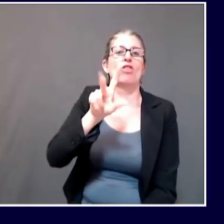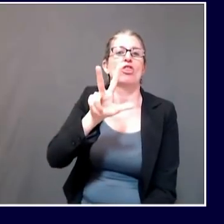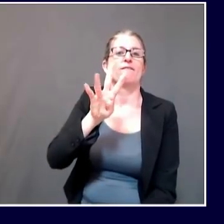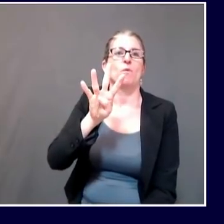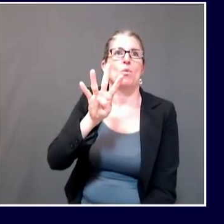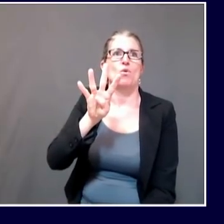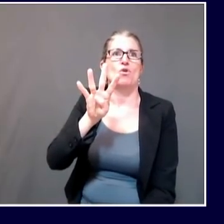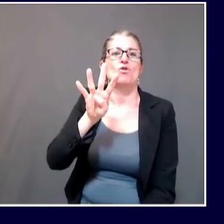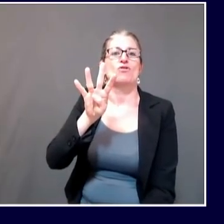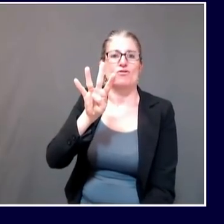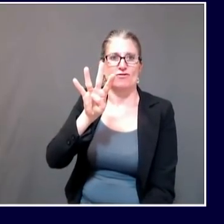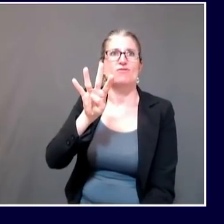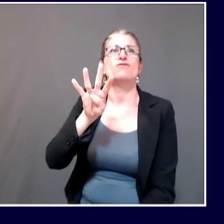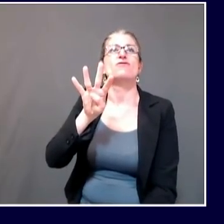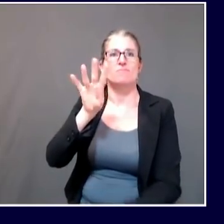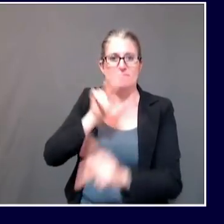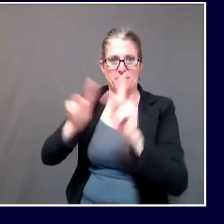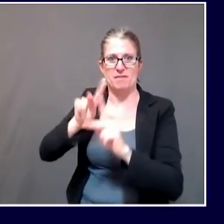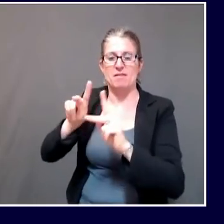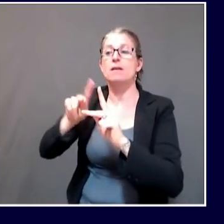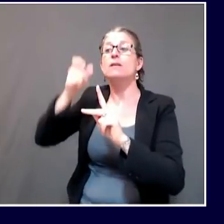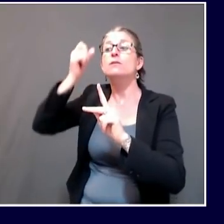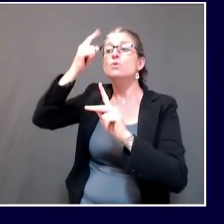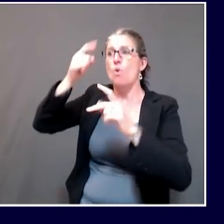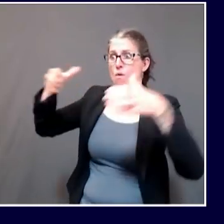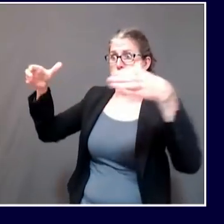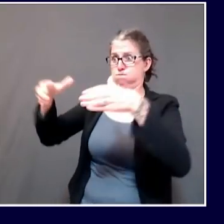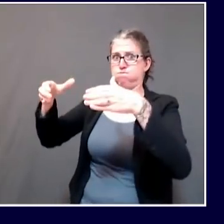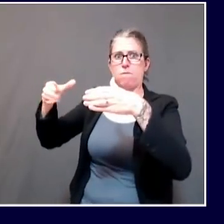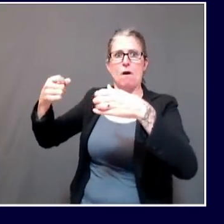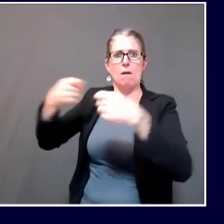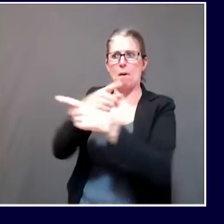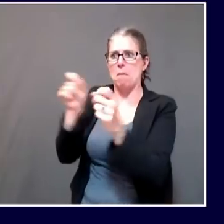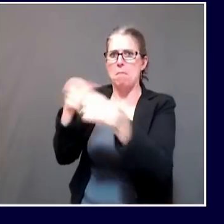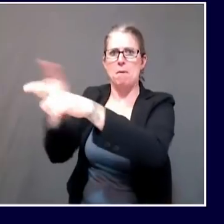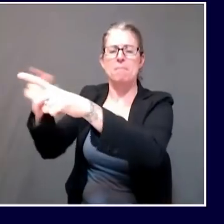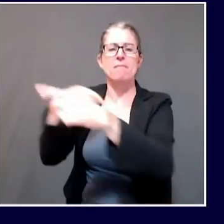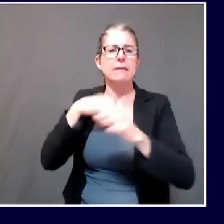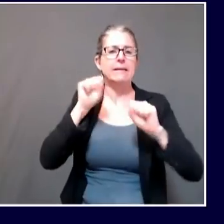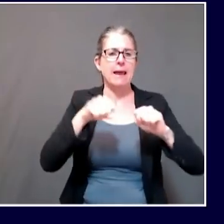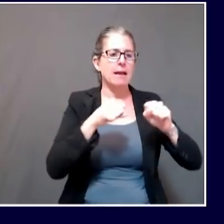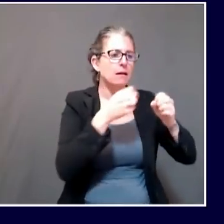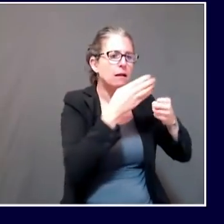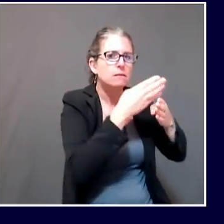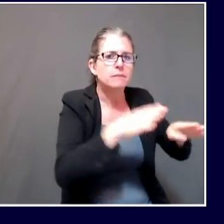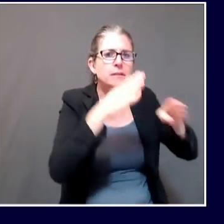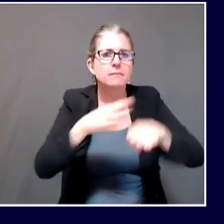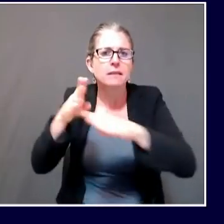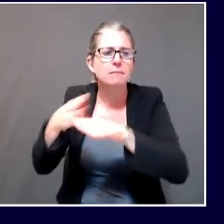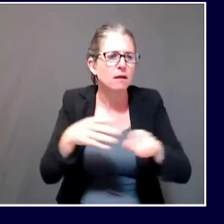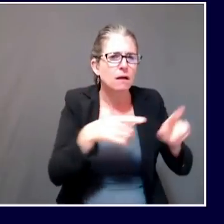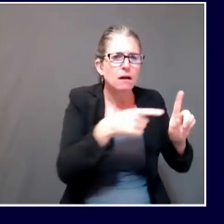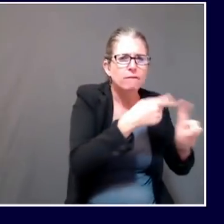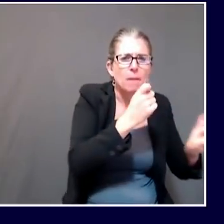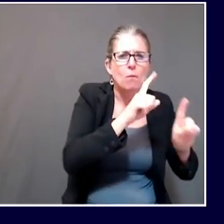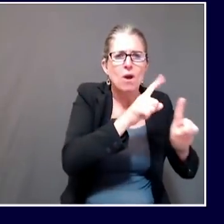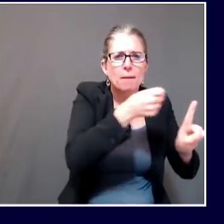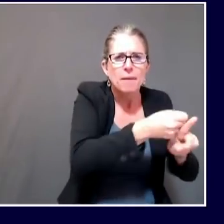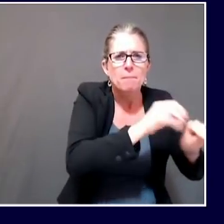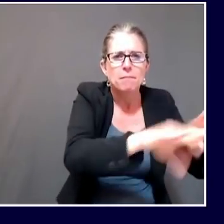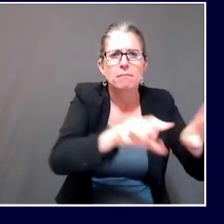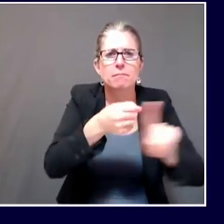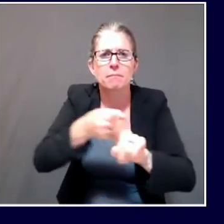just going to break down what those 134 cases are comprised of. 56